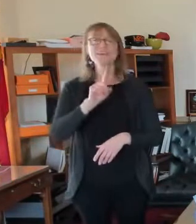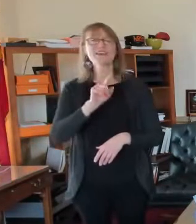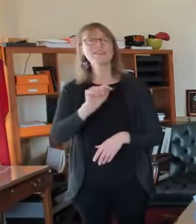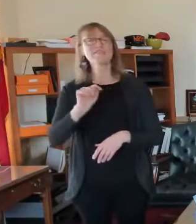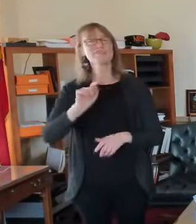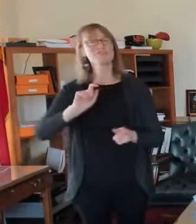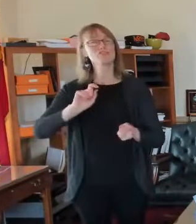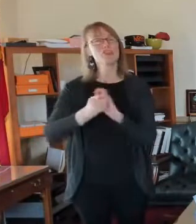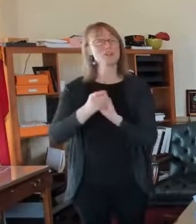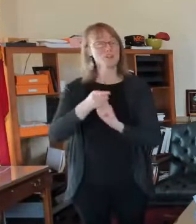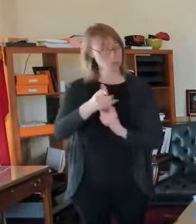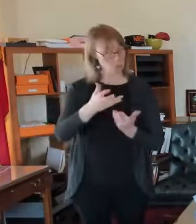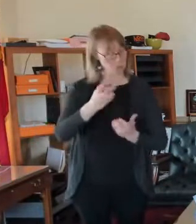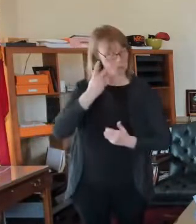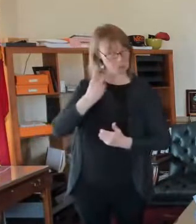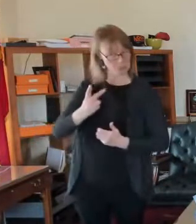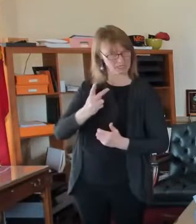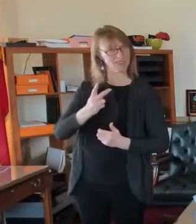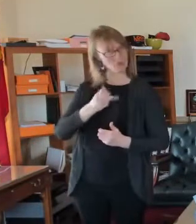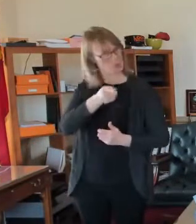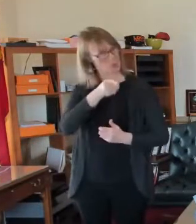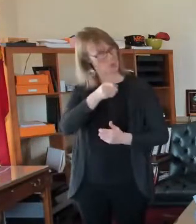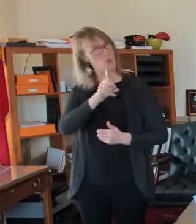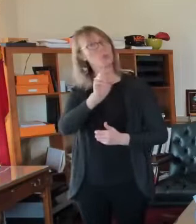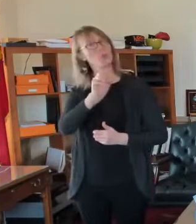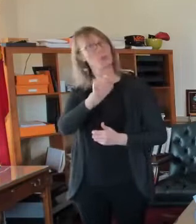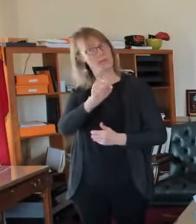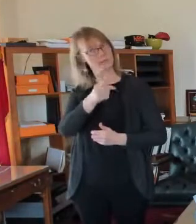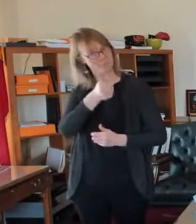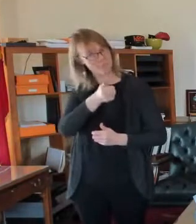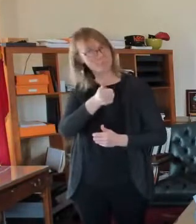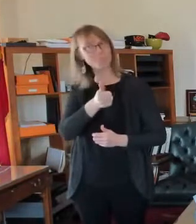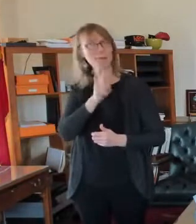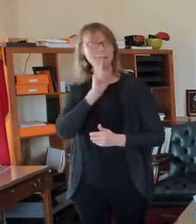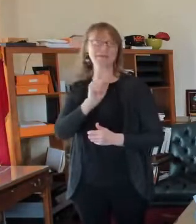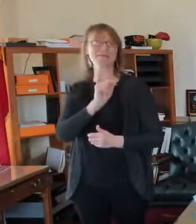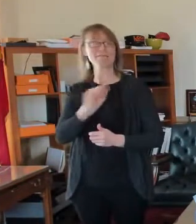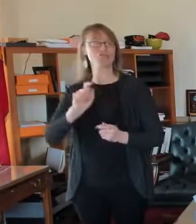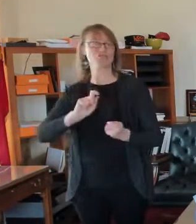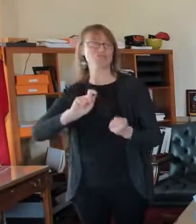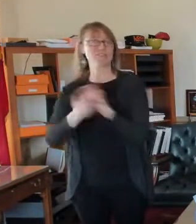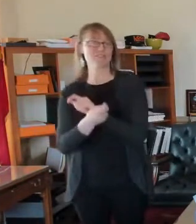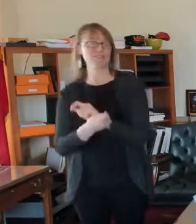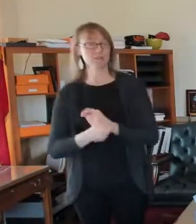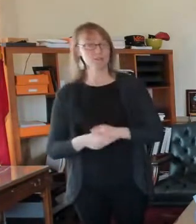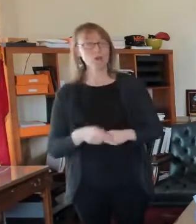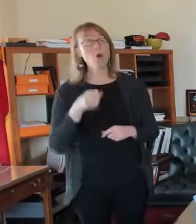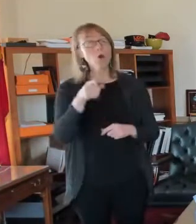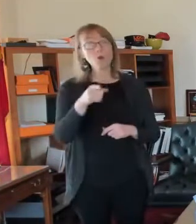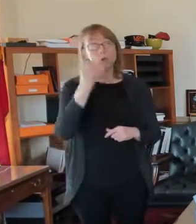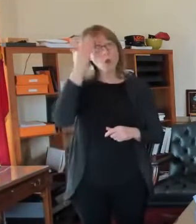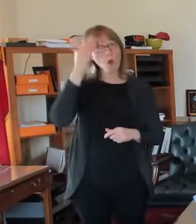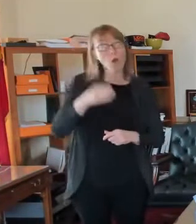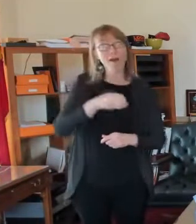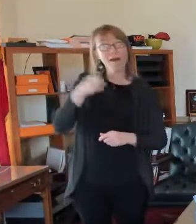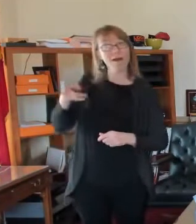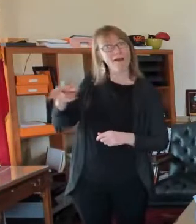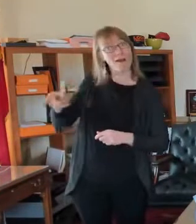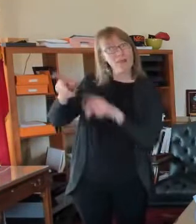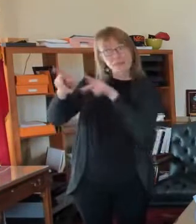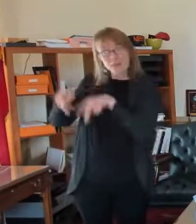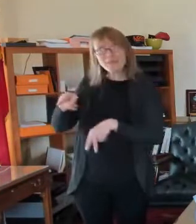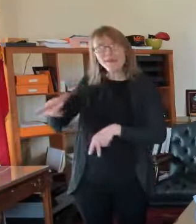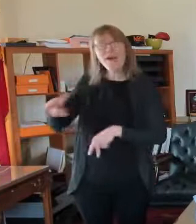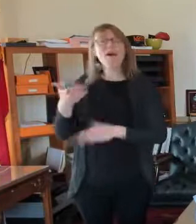of a young person, um, who thinks they might want to be a police officer, please apply. There are,